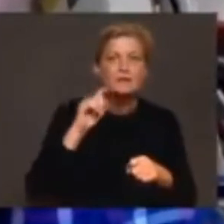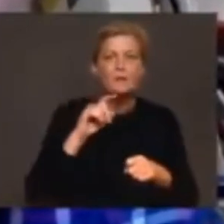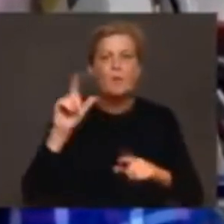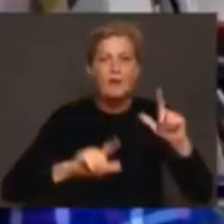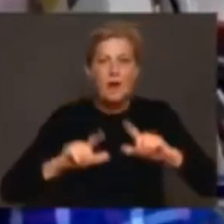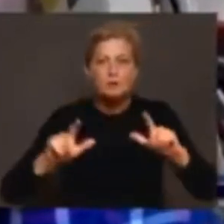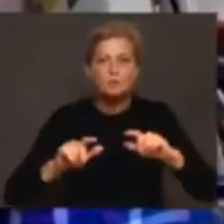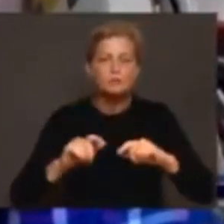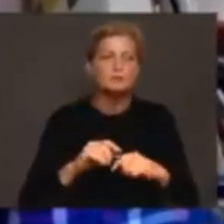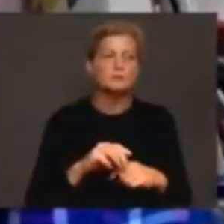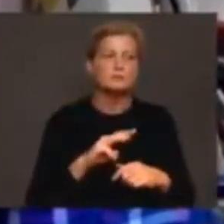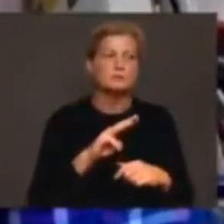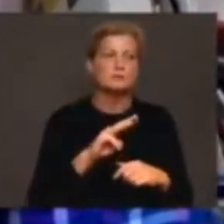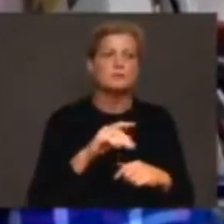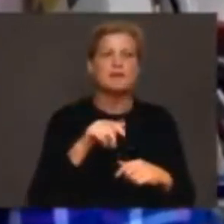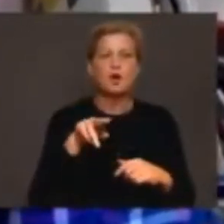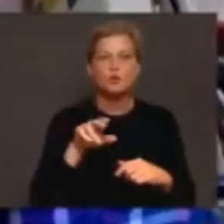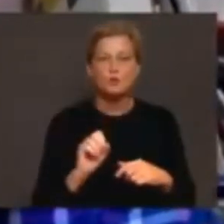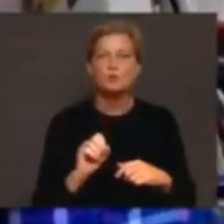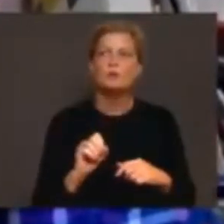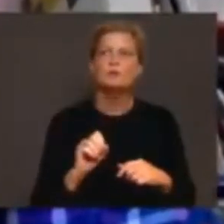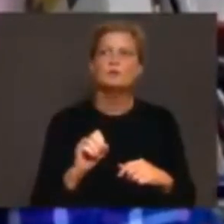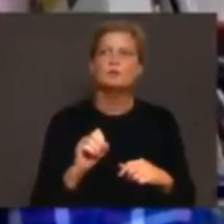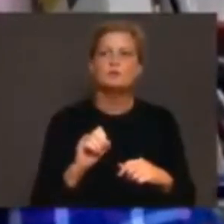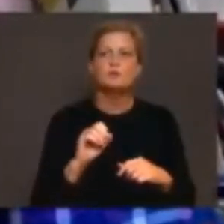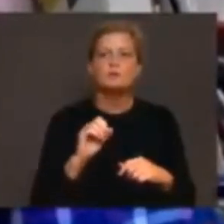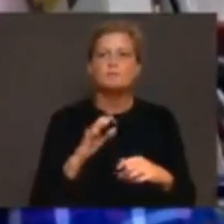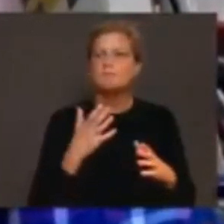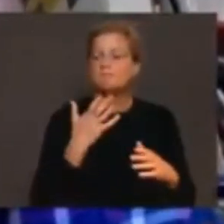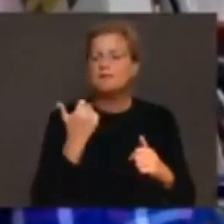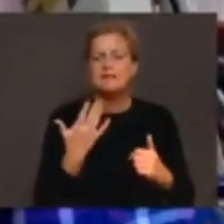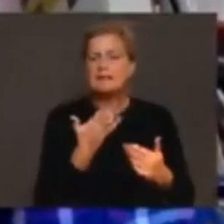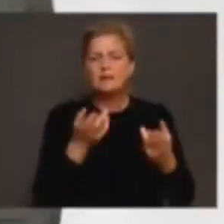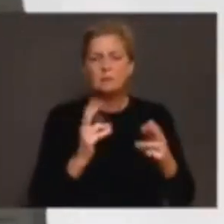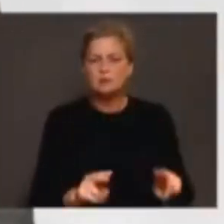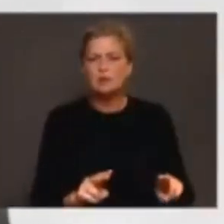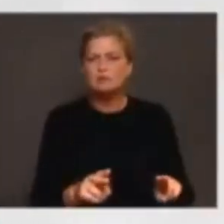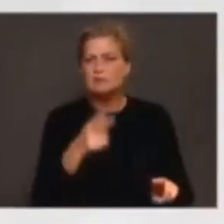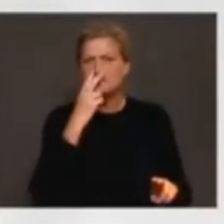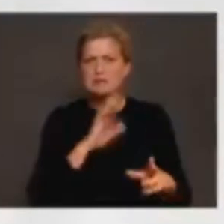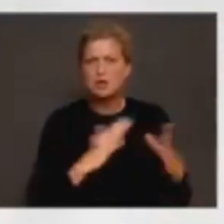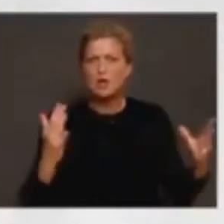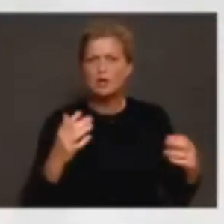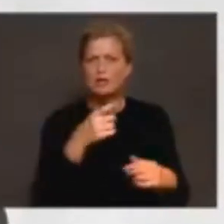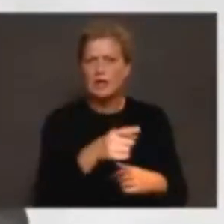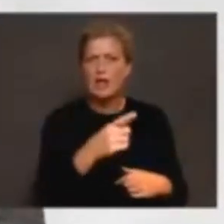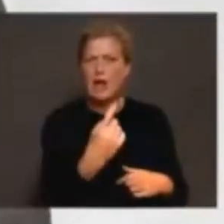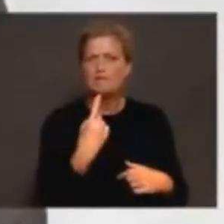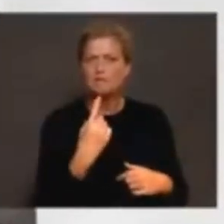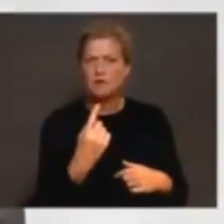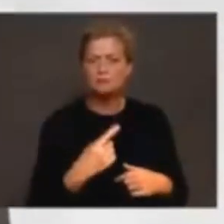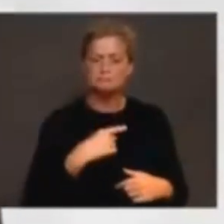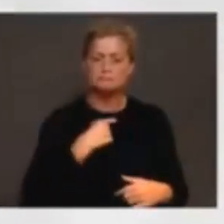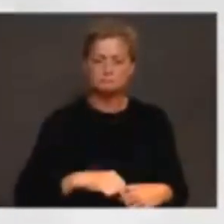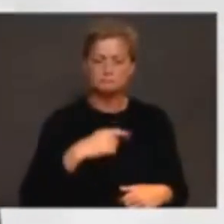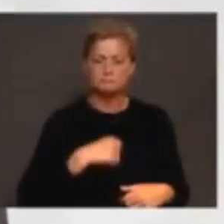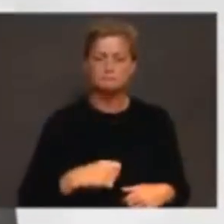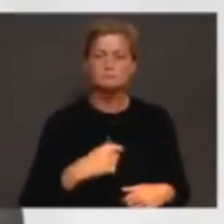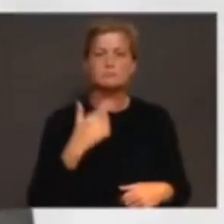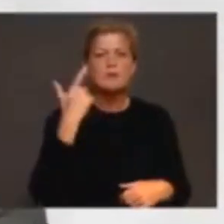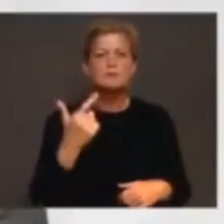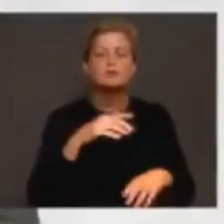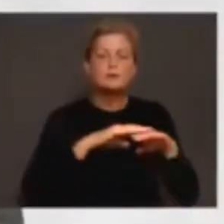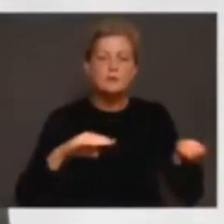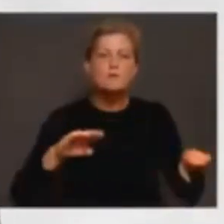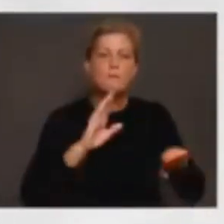surprise you and what conclusions do you draw from that? I think the obvious conclusion is that the level of immunity in those